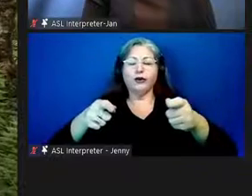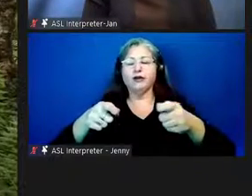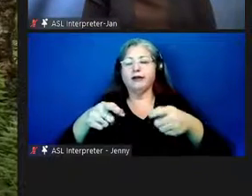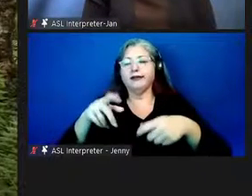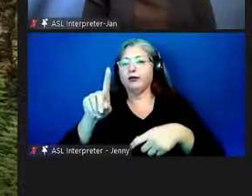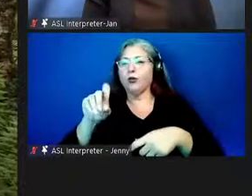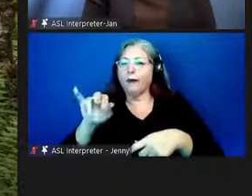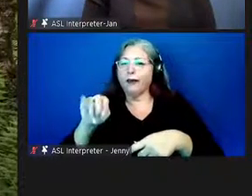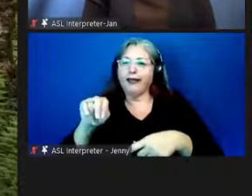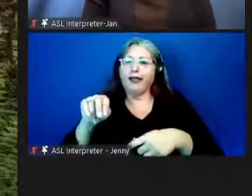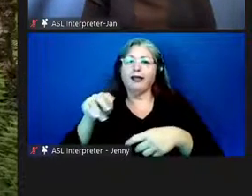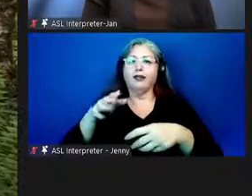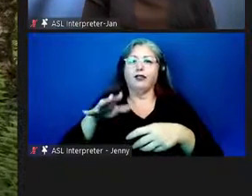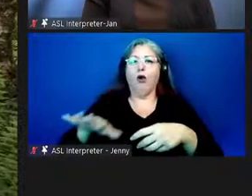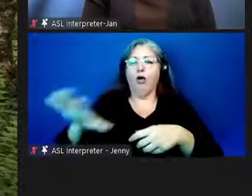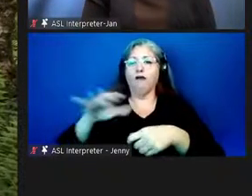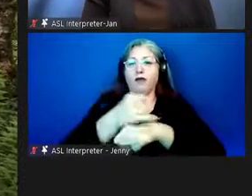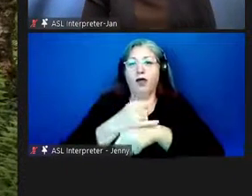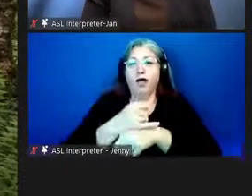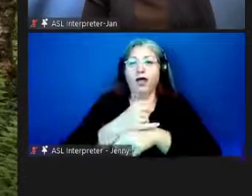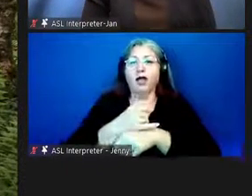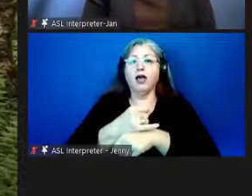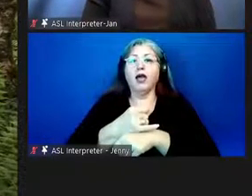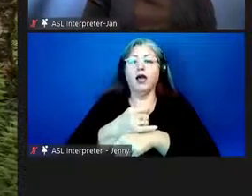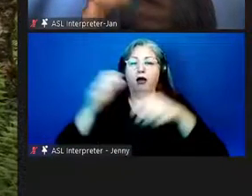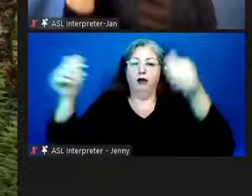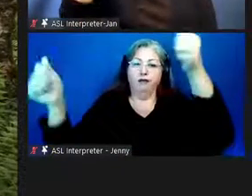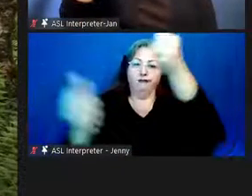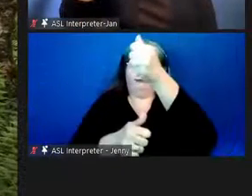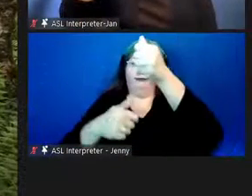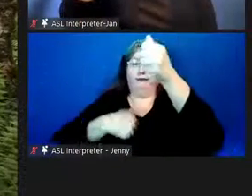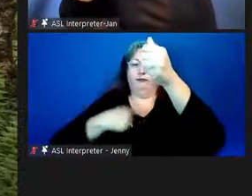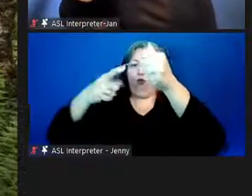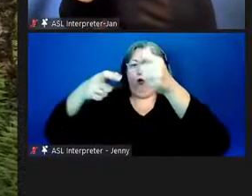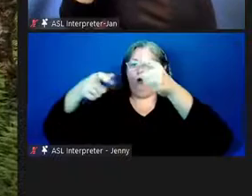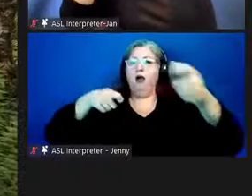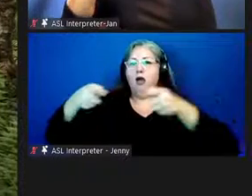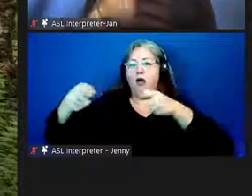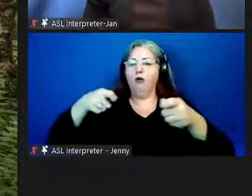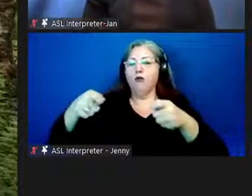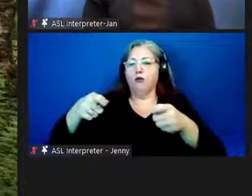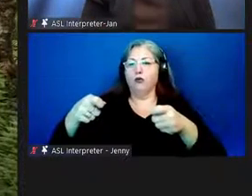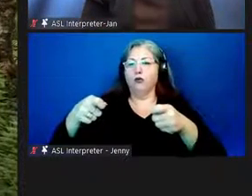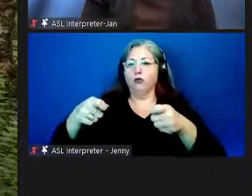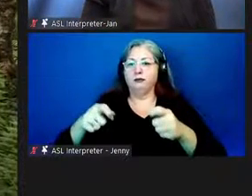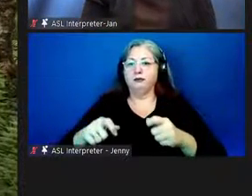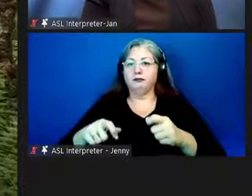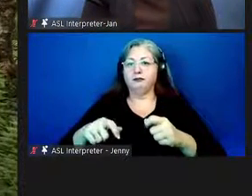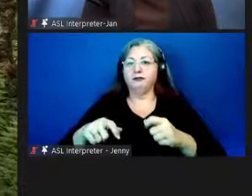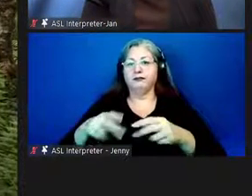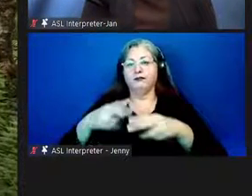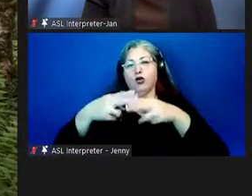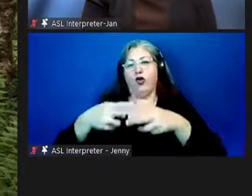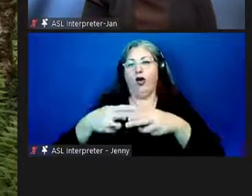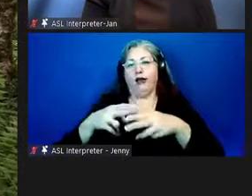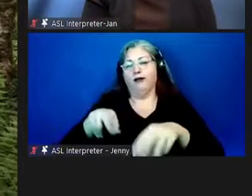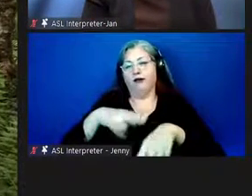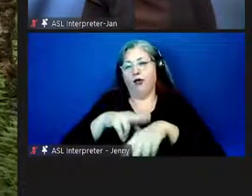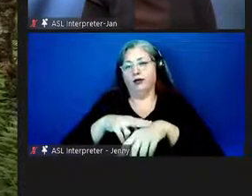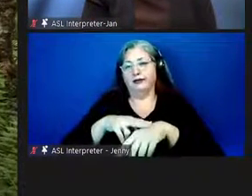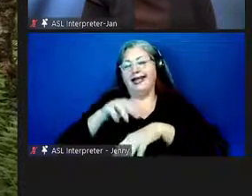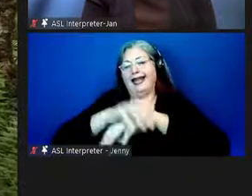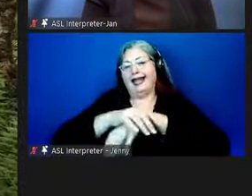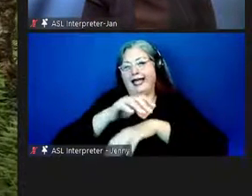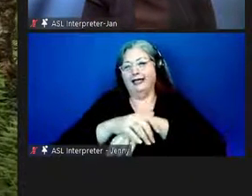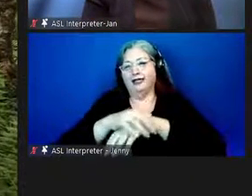domains throughout our islands and put them under his domain one rule and that is called of of by in english